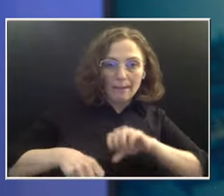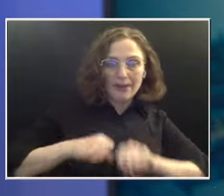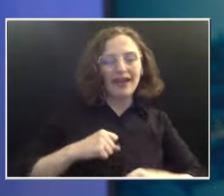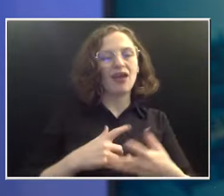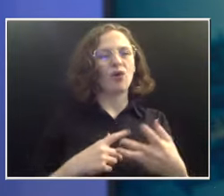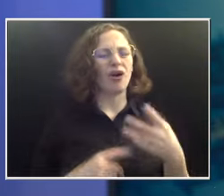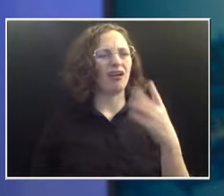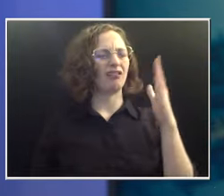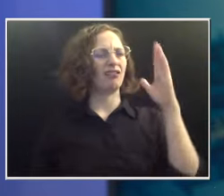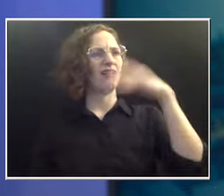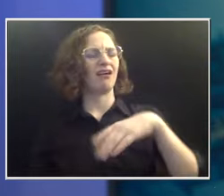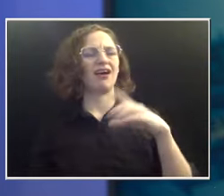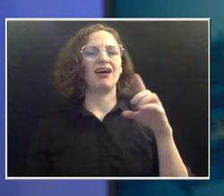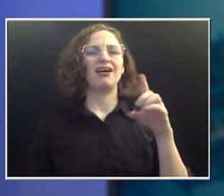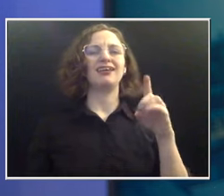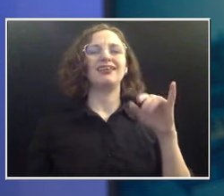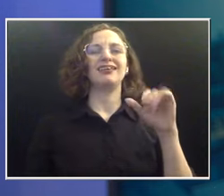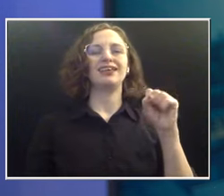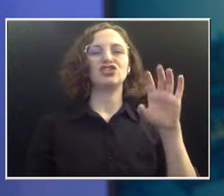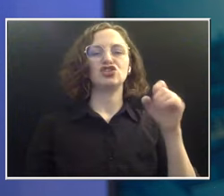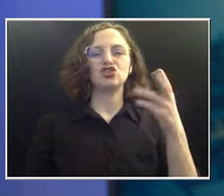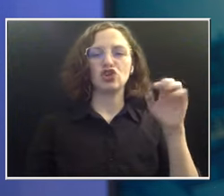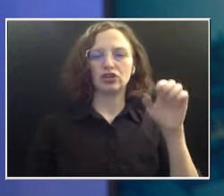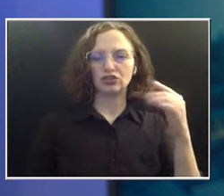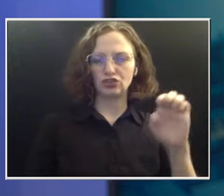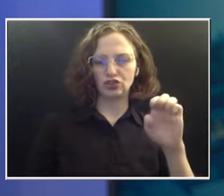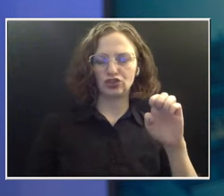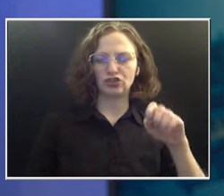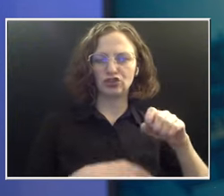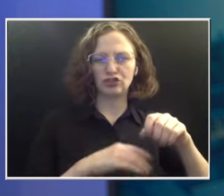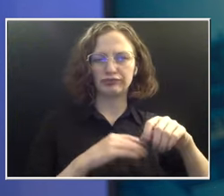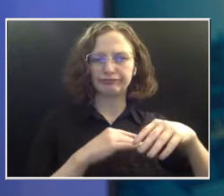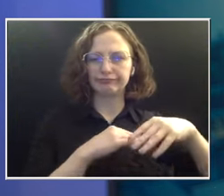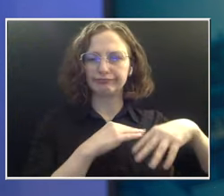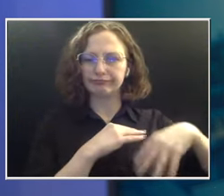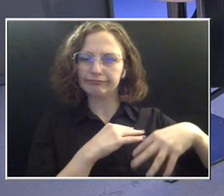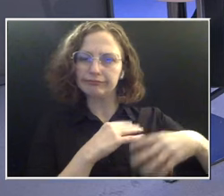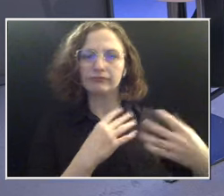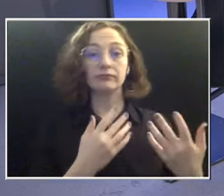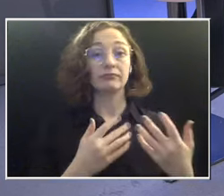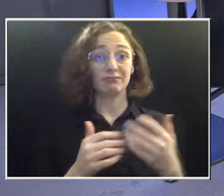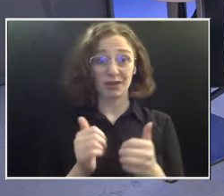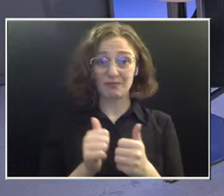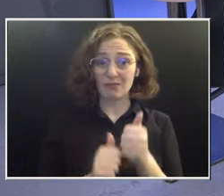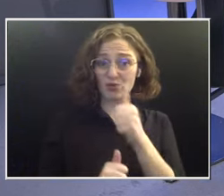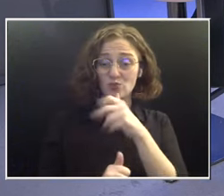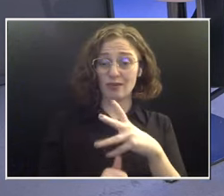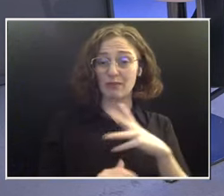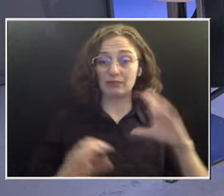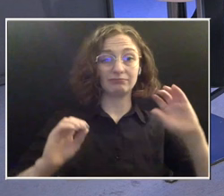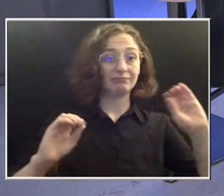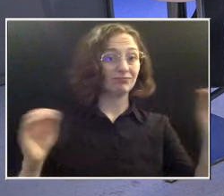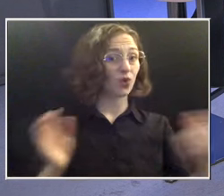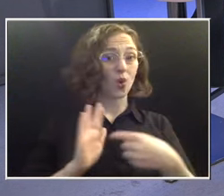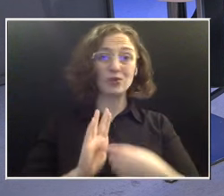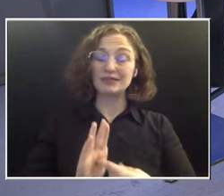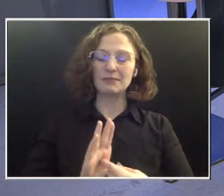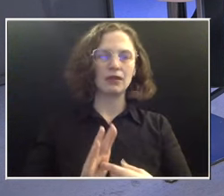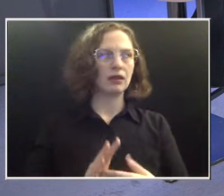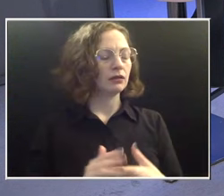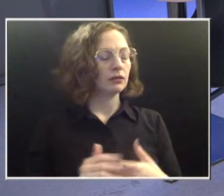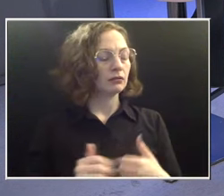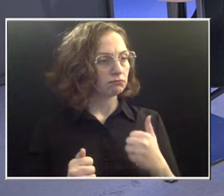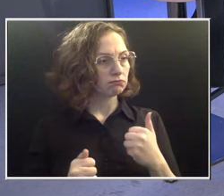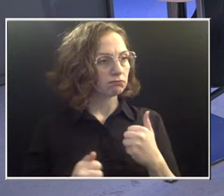gosh, things are different down there. But most women have no symptoms. That's scary. So that's why the